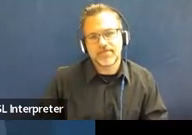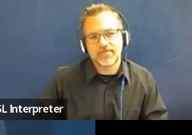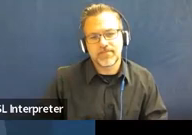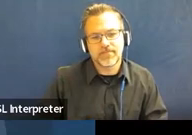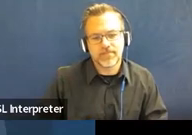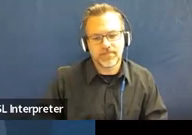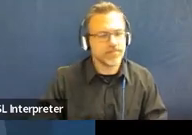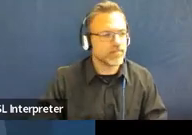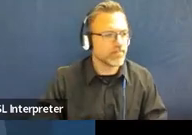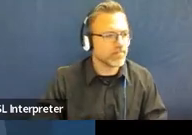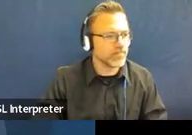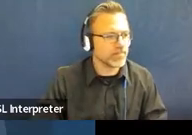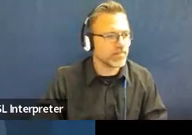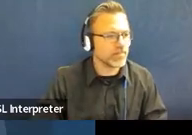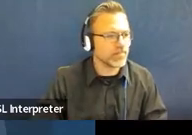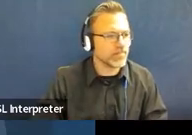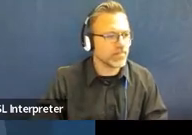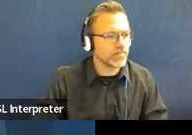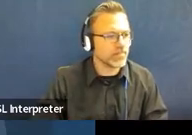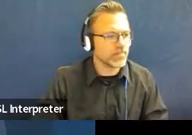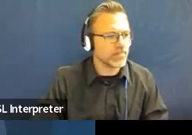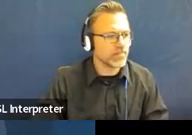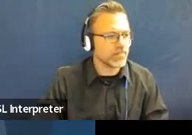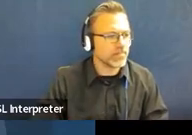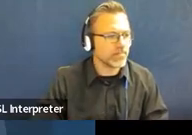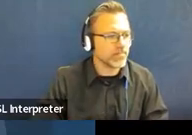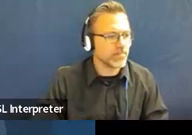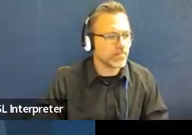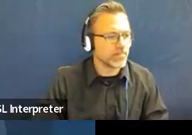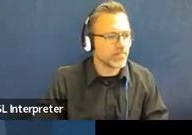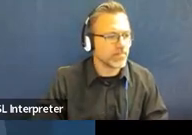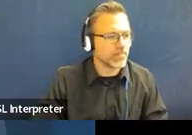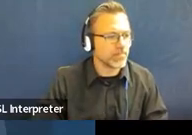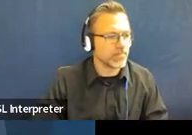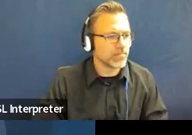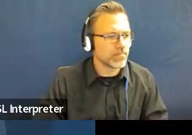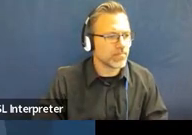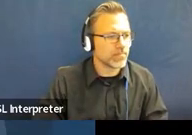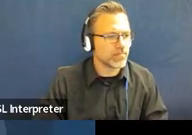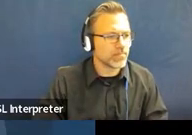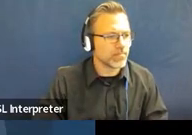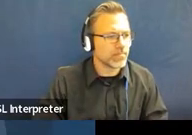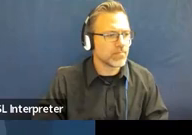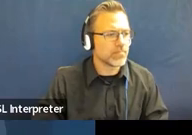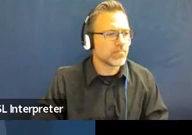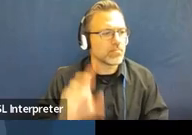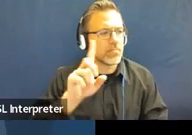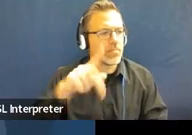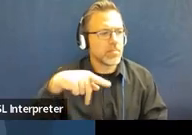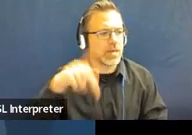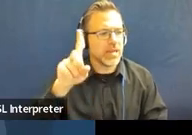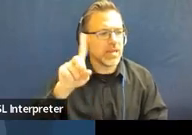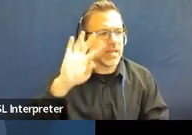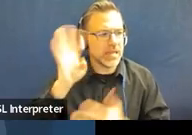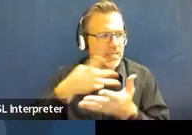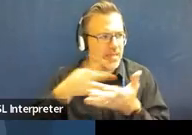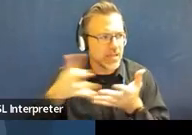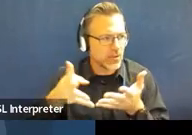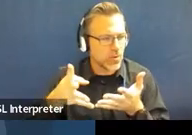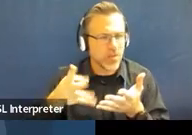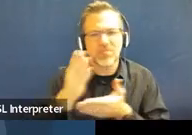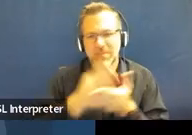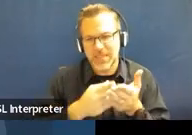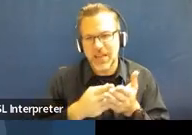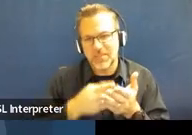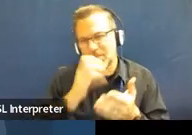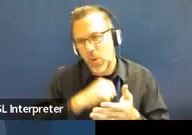And this is our PD schedule. I think it's two pages, so it just tells you exactly. Some of these obviously have passed, but